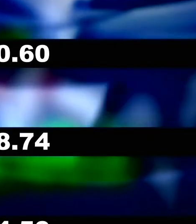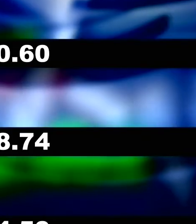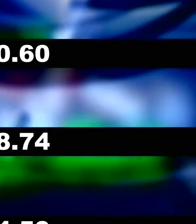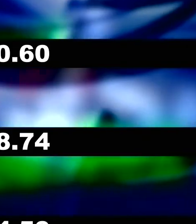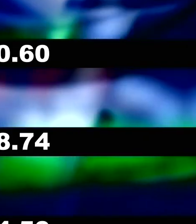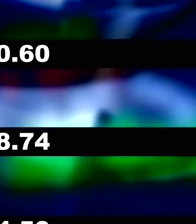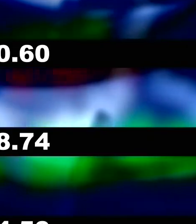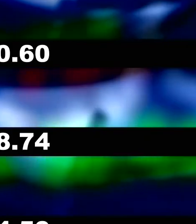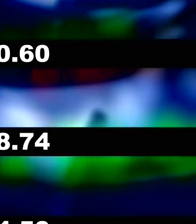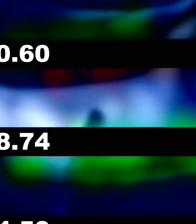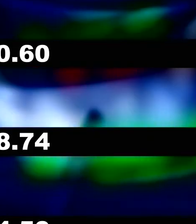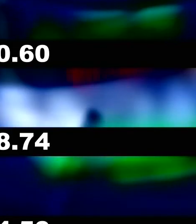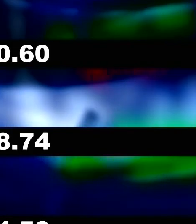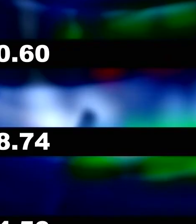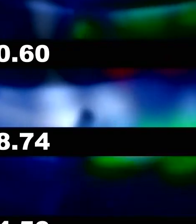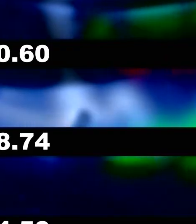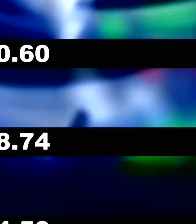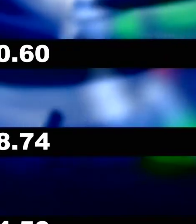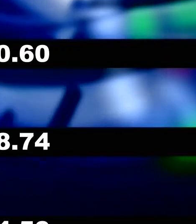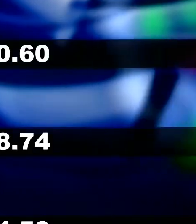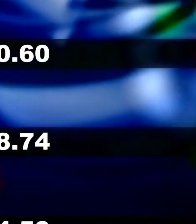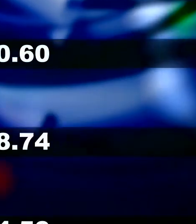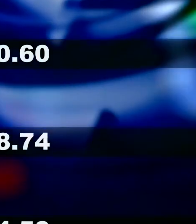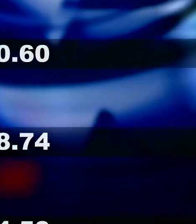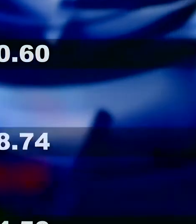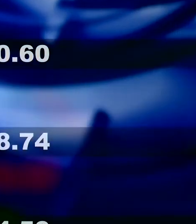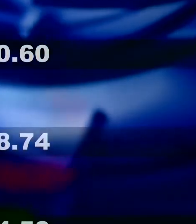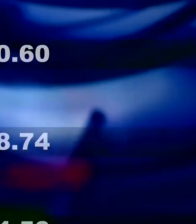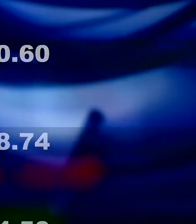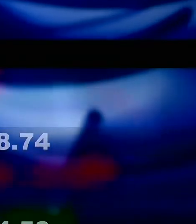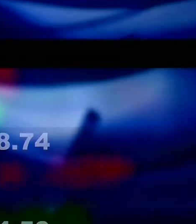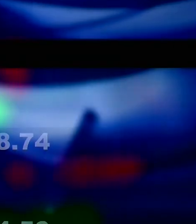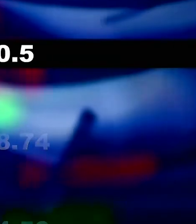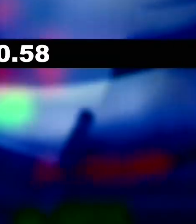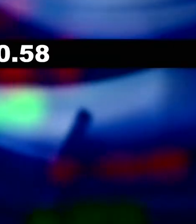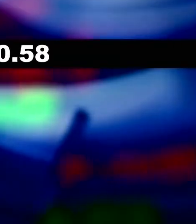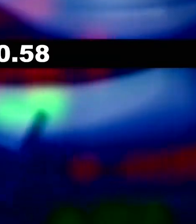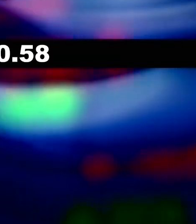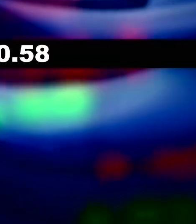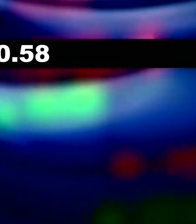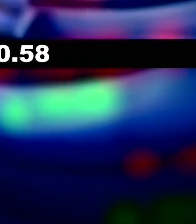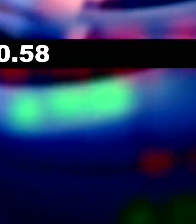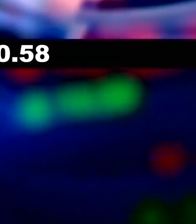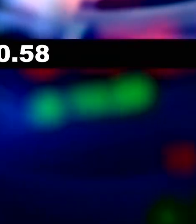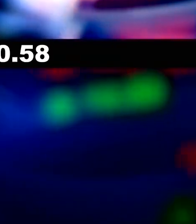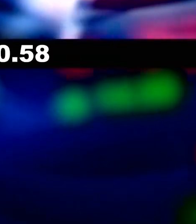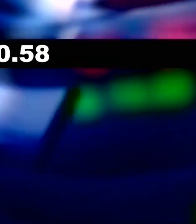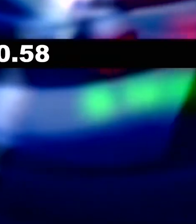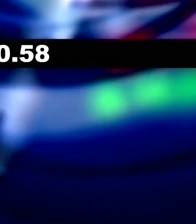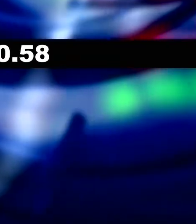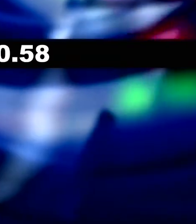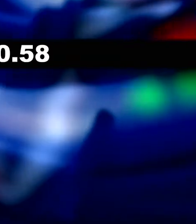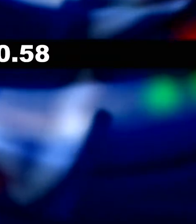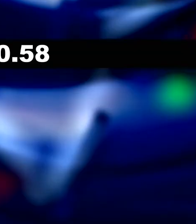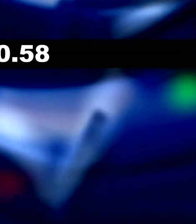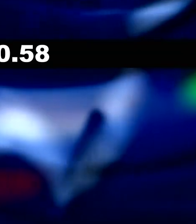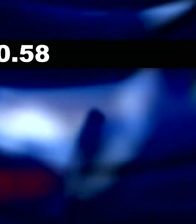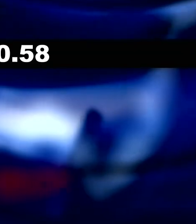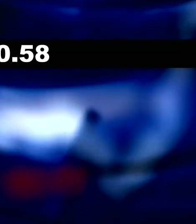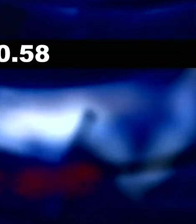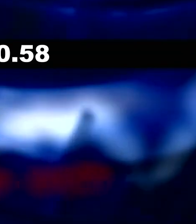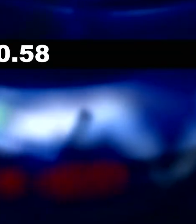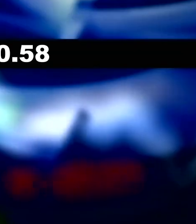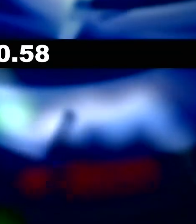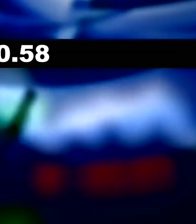Tobago NGL Limited and Trinidad Cement Limited. And right here in Barbados, Ampli Caribbean Property Fund